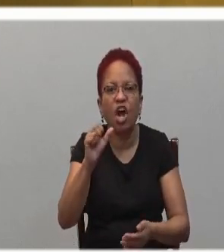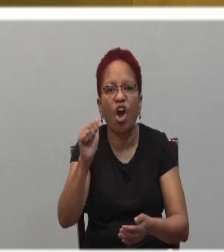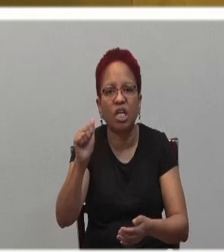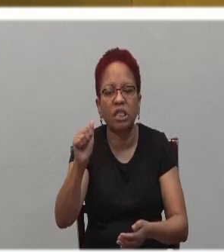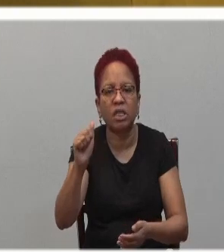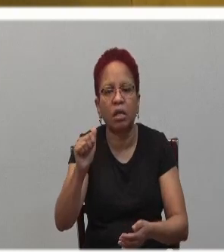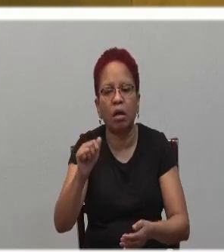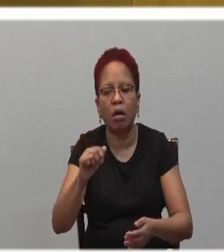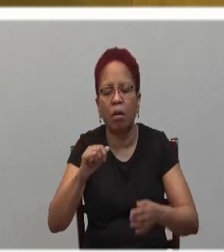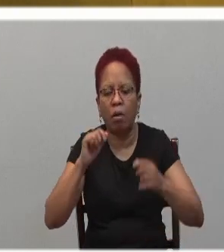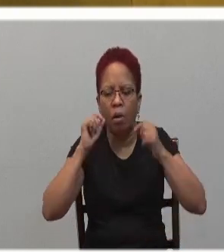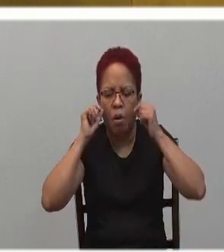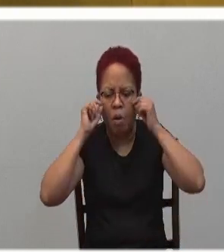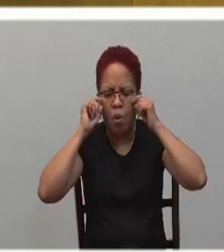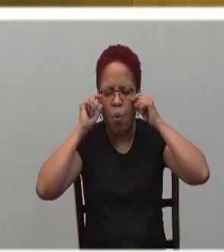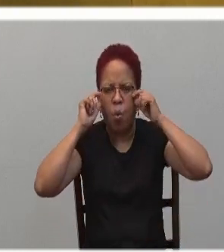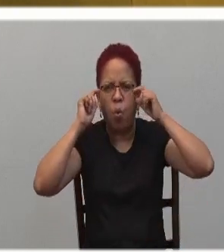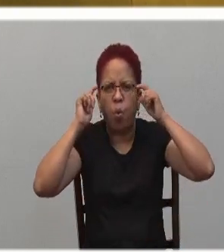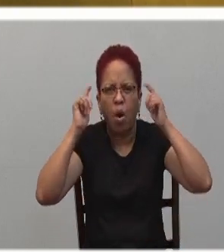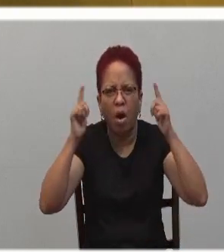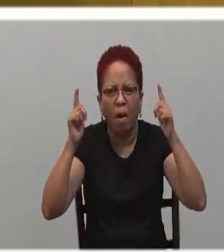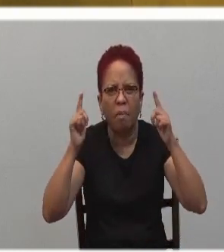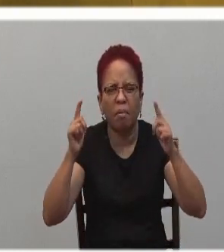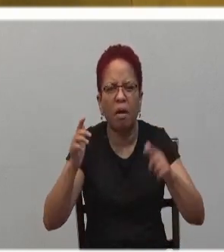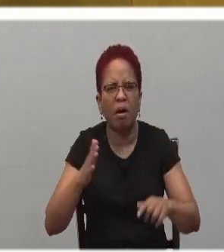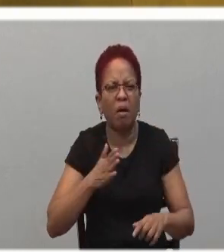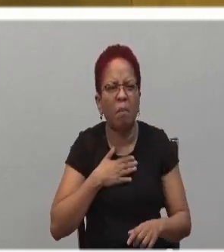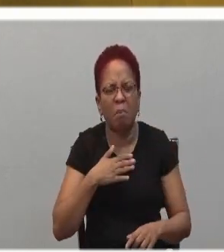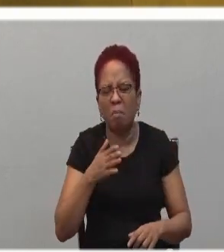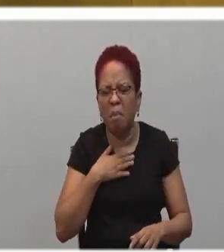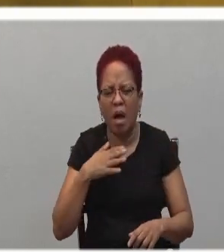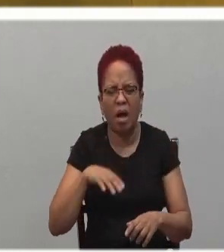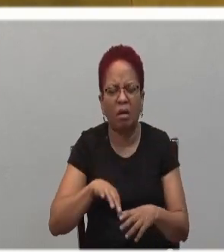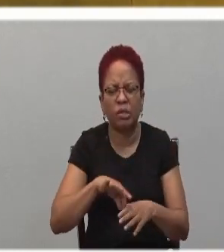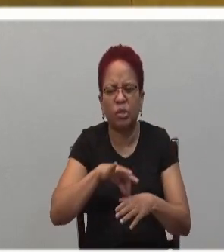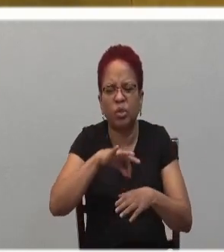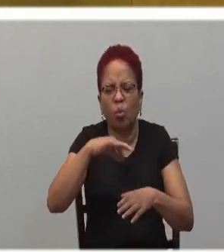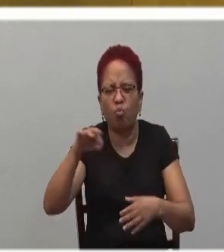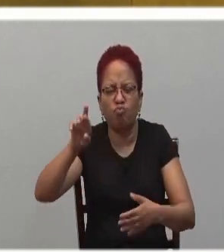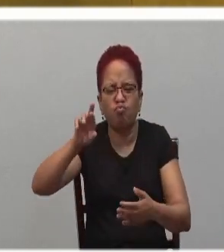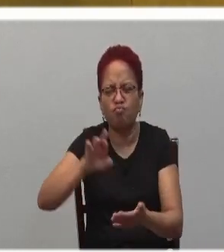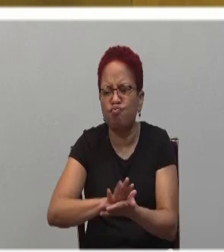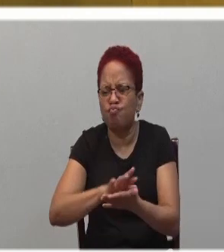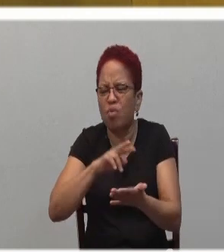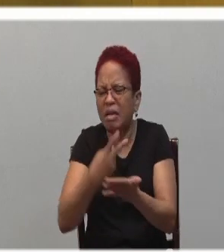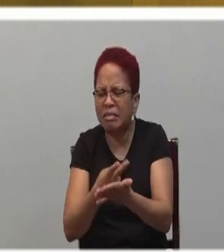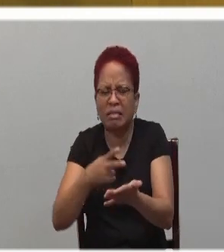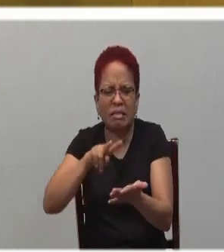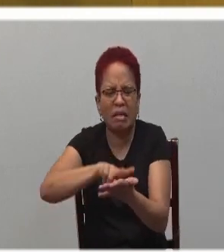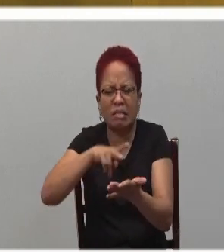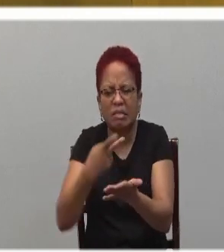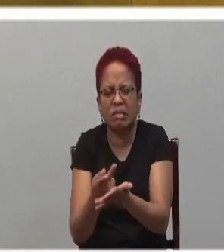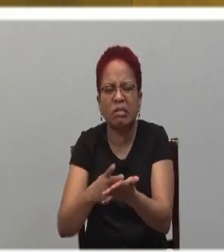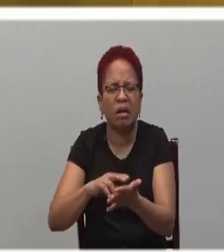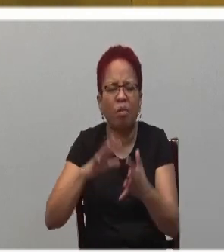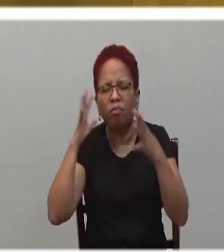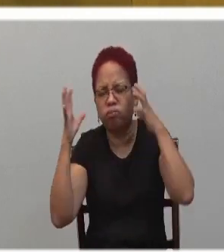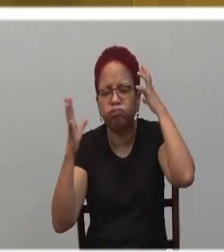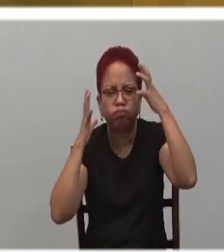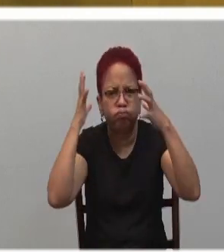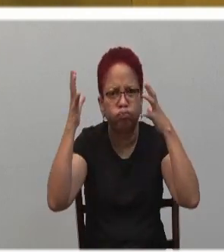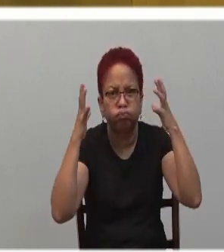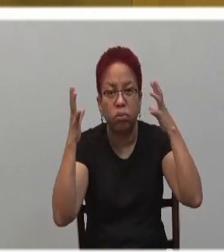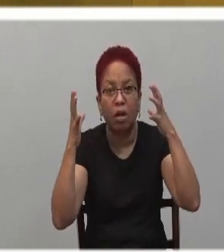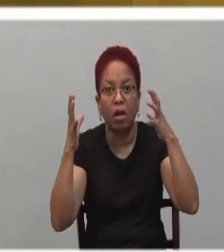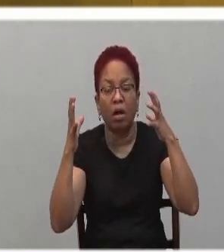that he was a restless young man. And that is why he writes in his book,